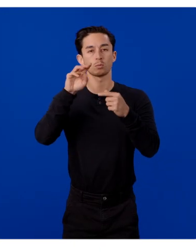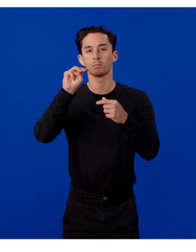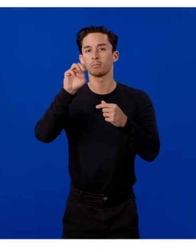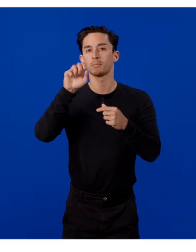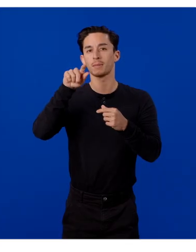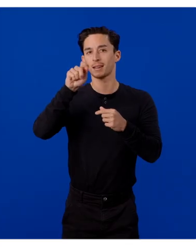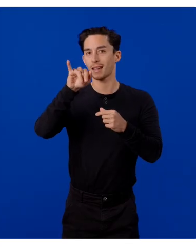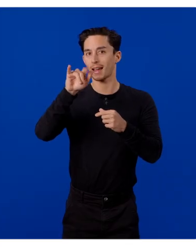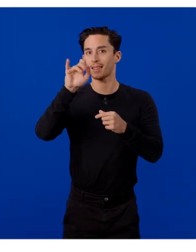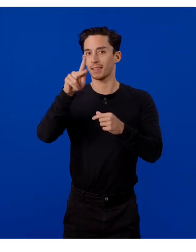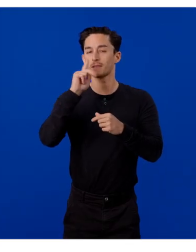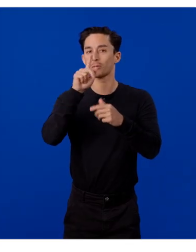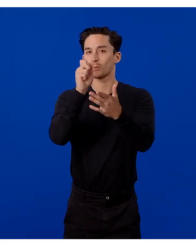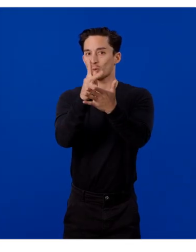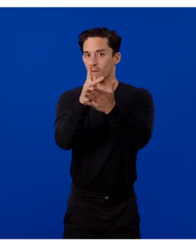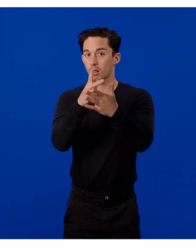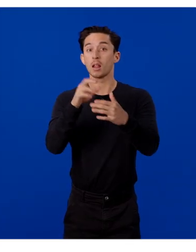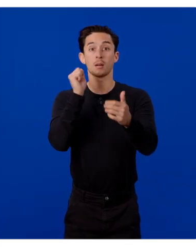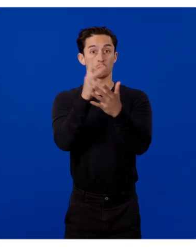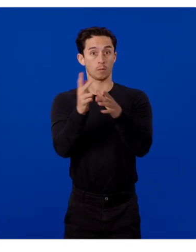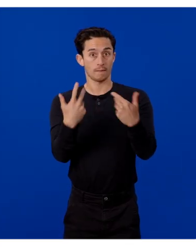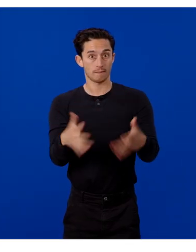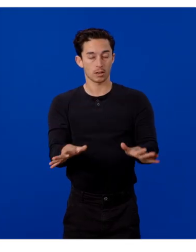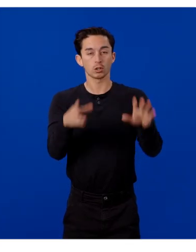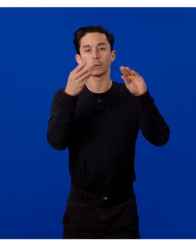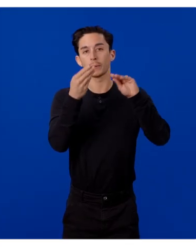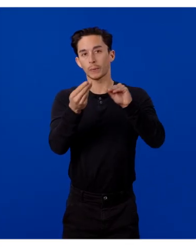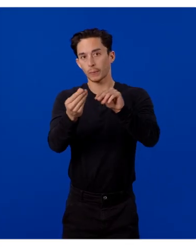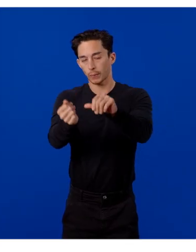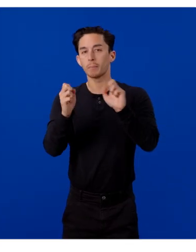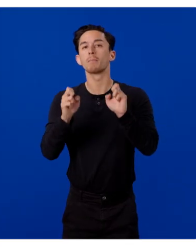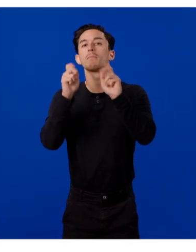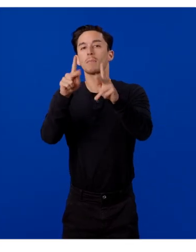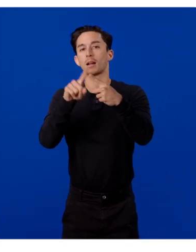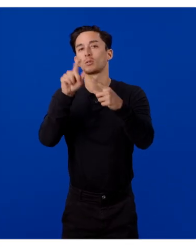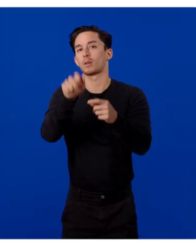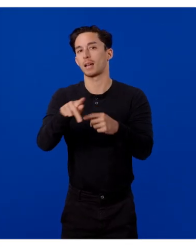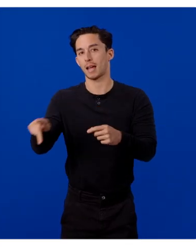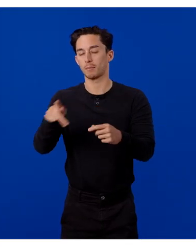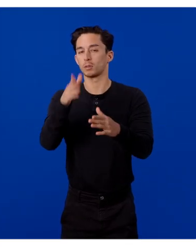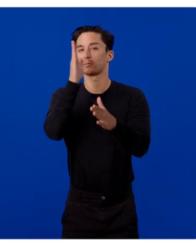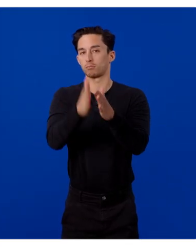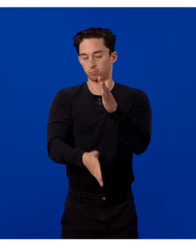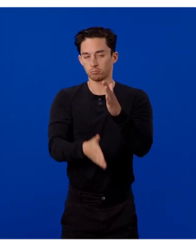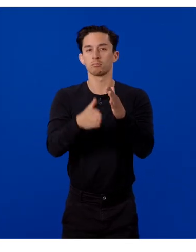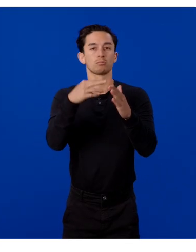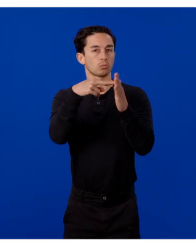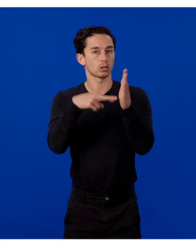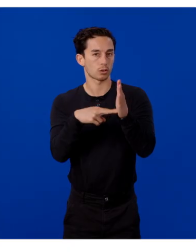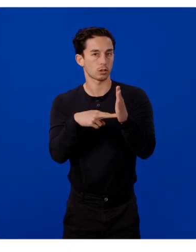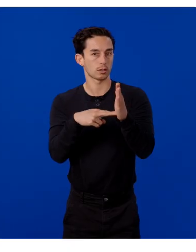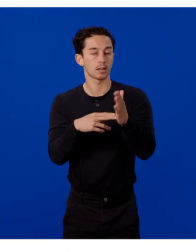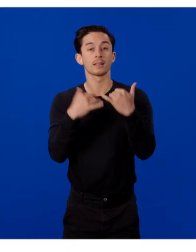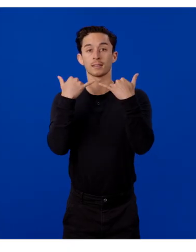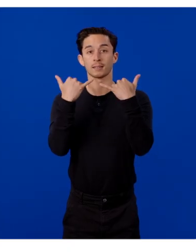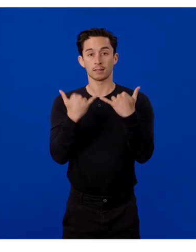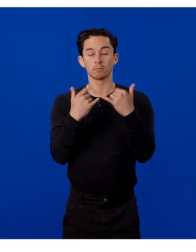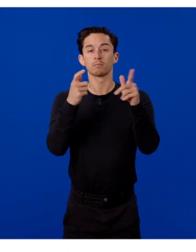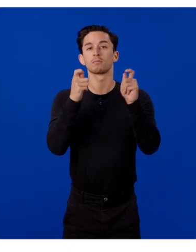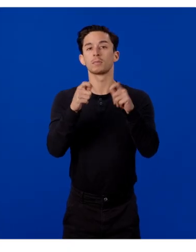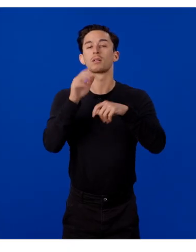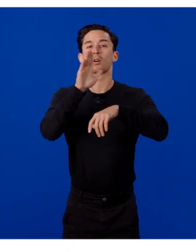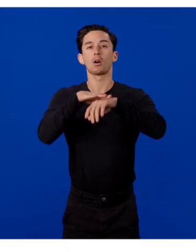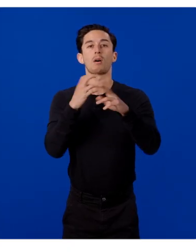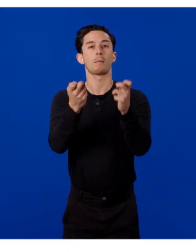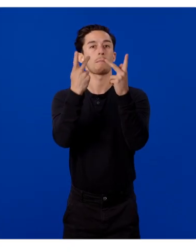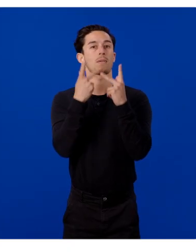approval. After approval, the flow seamlessly returns your application to complete registration. Here, you'll handle the callback and